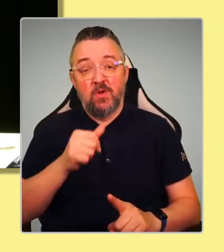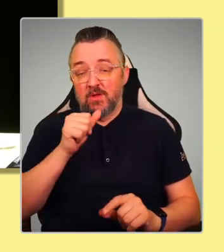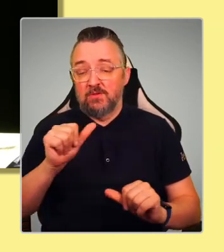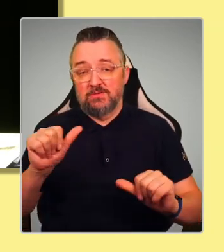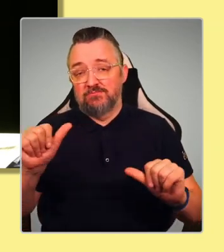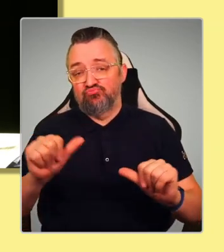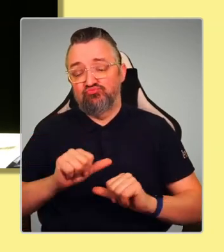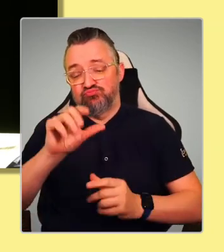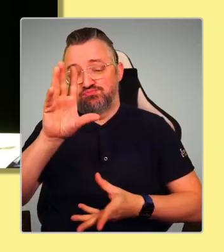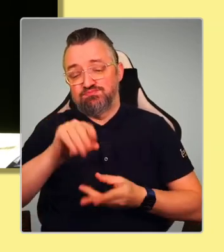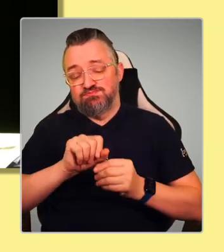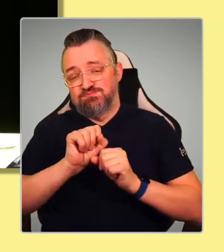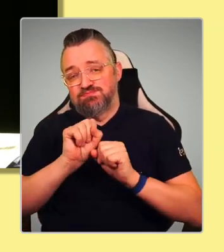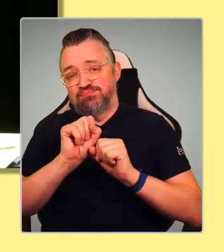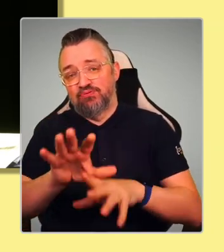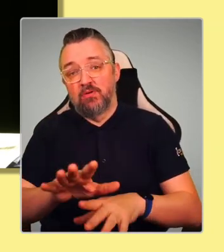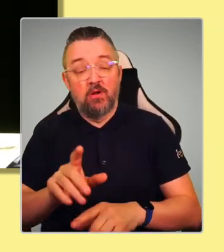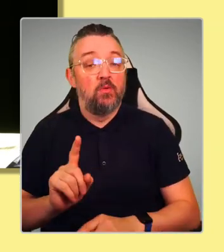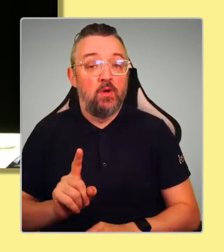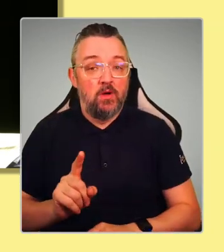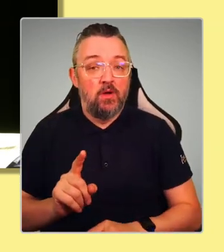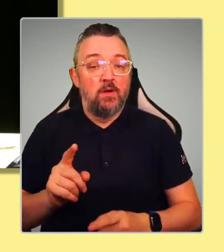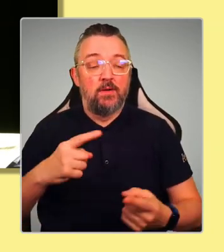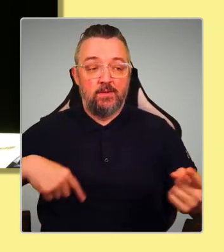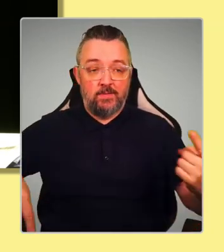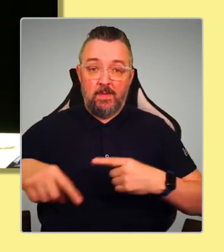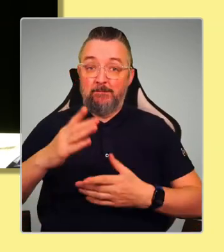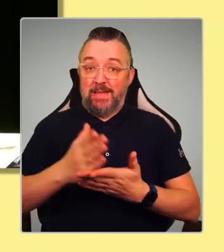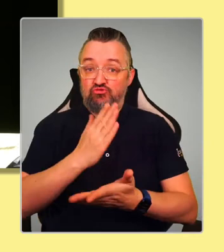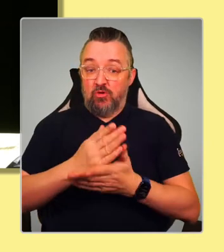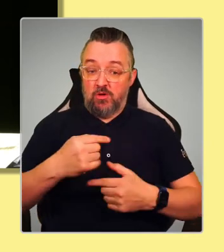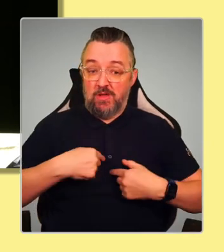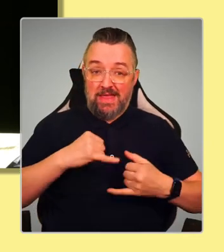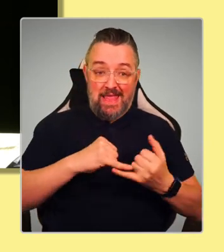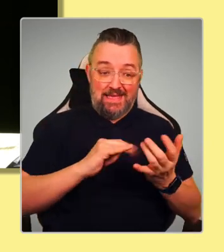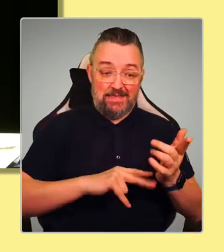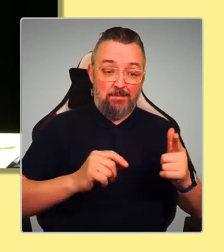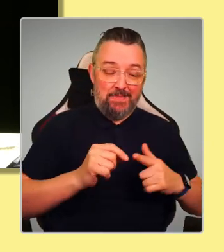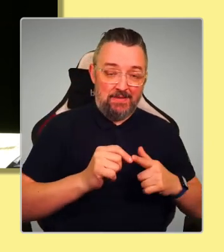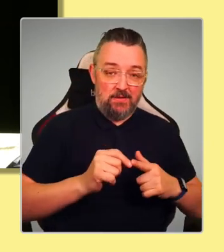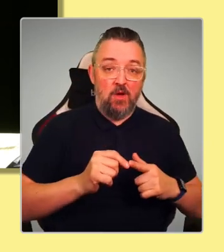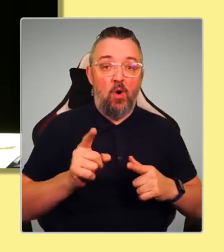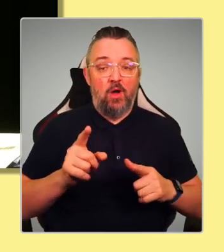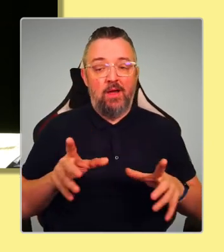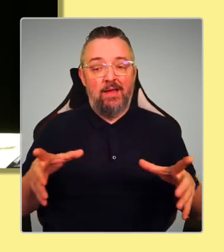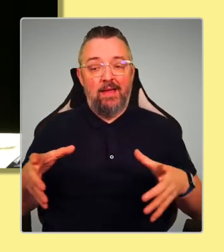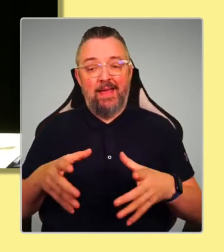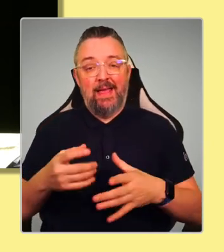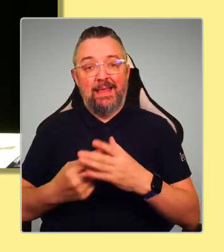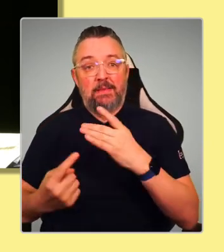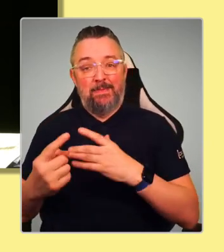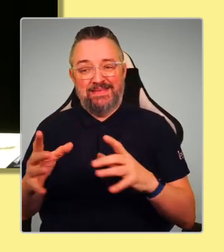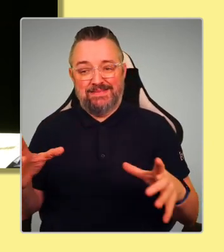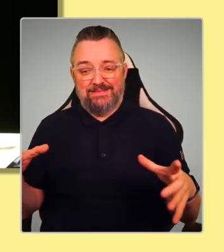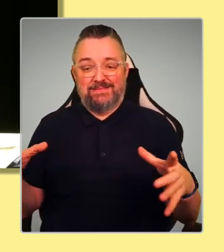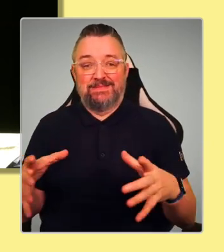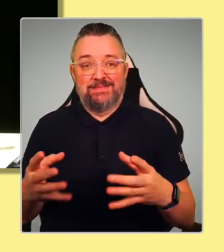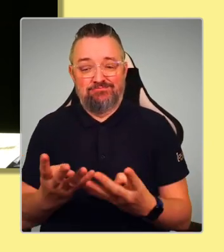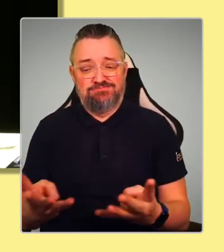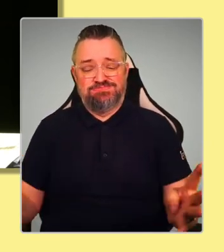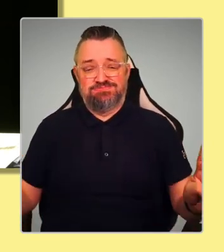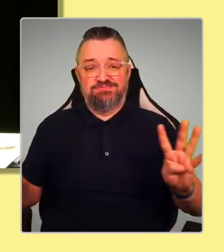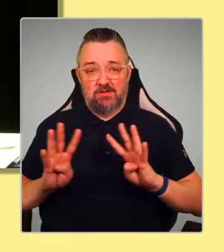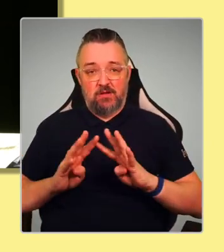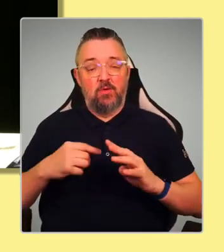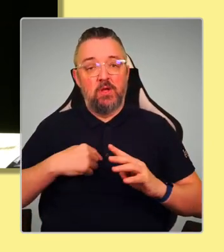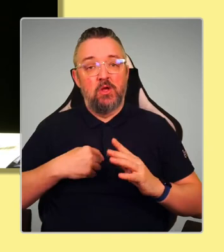got to make sure that as a party and as a movement, we continue to reflect the values of